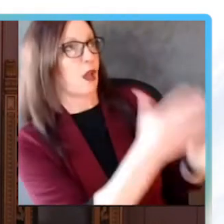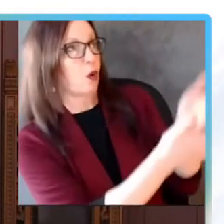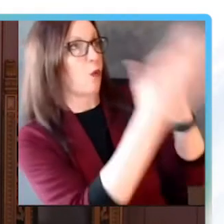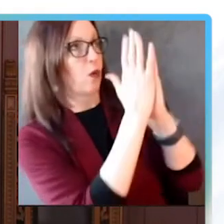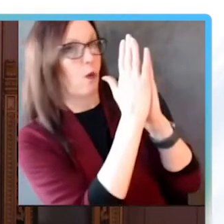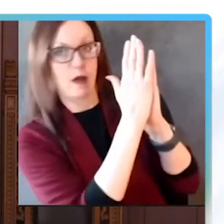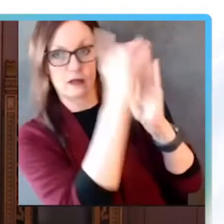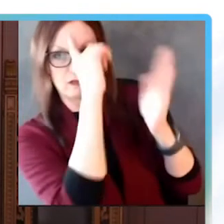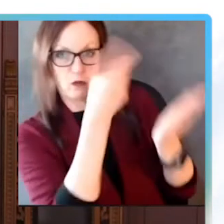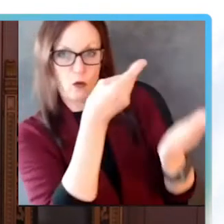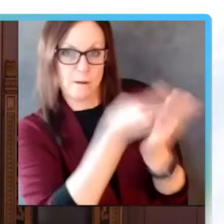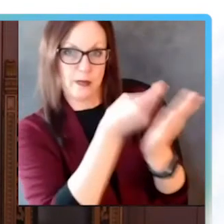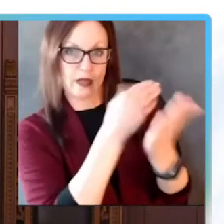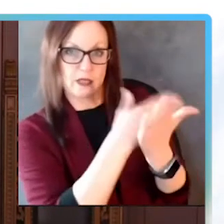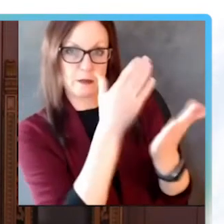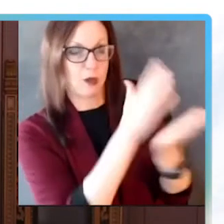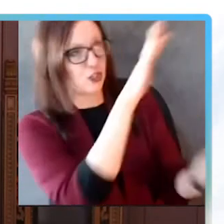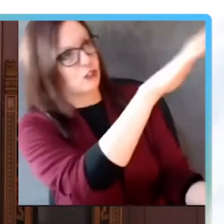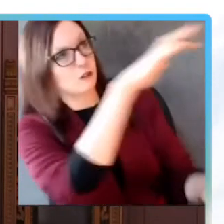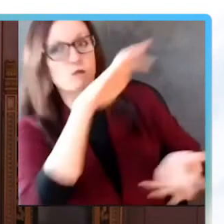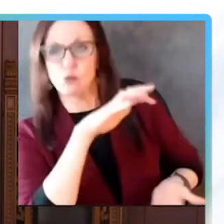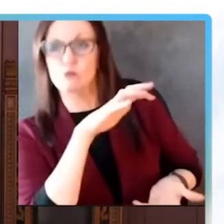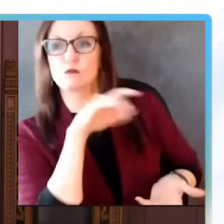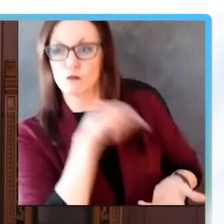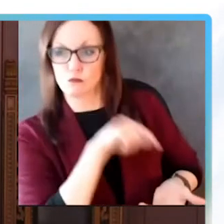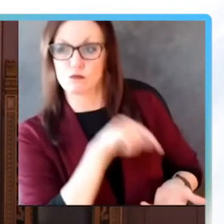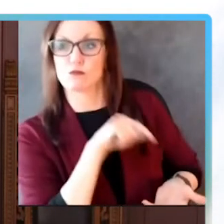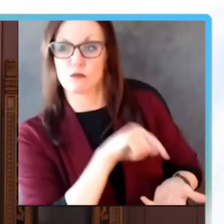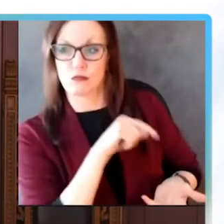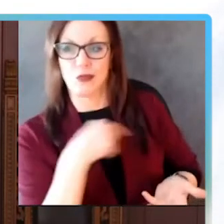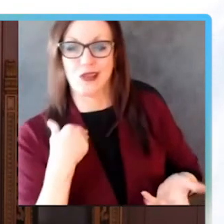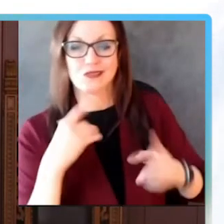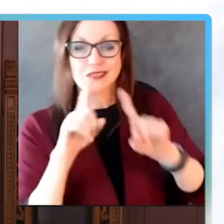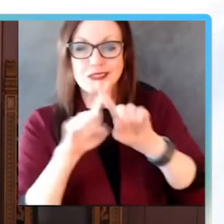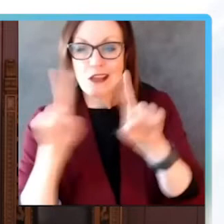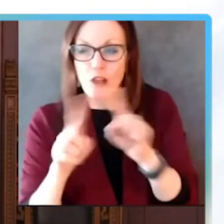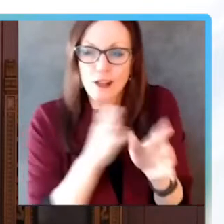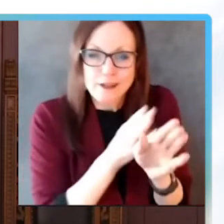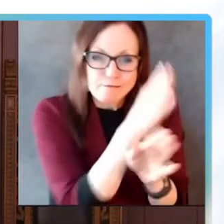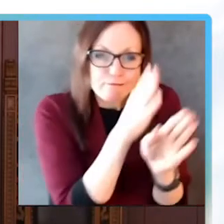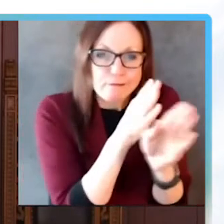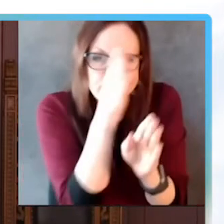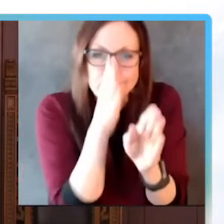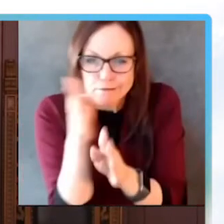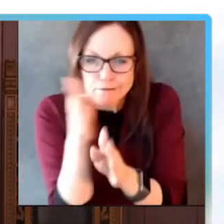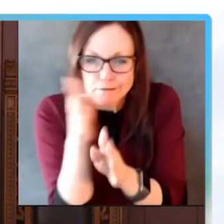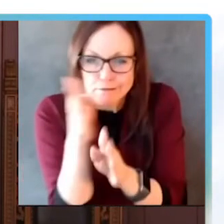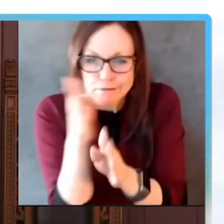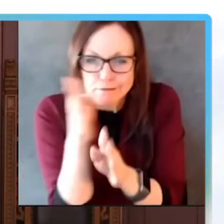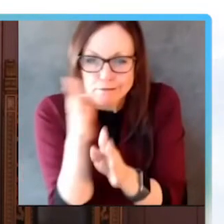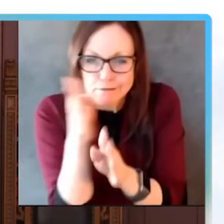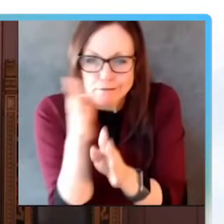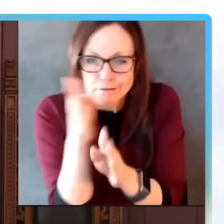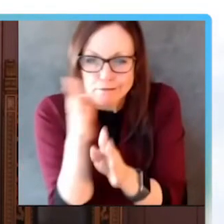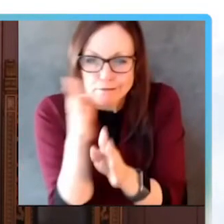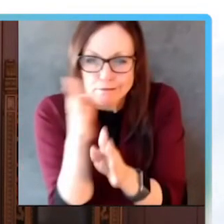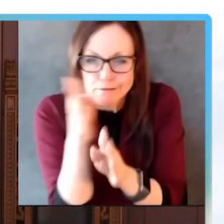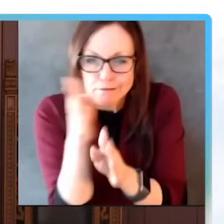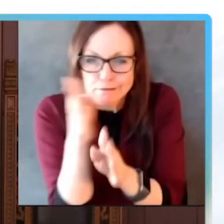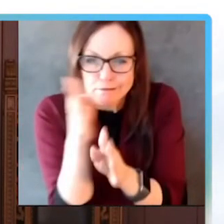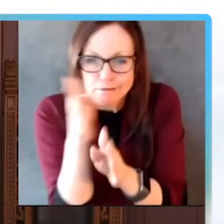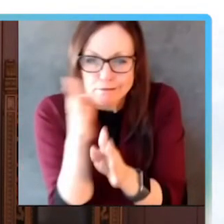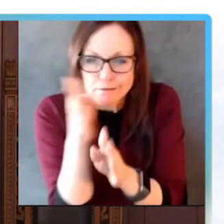that will create some differences in what announcements we make about which other